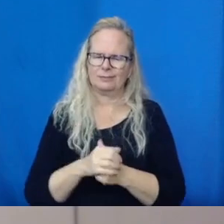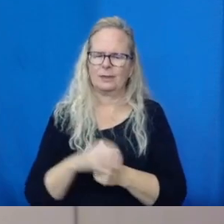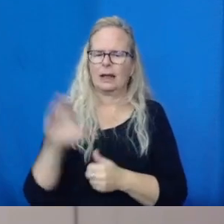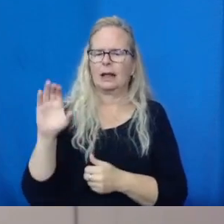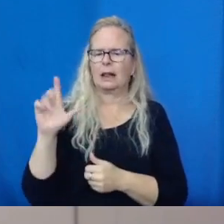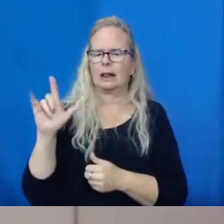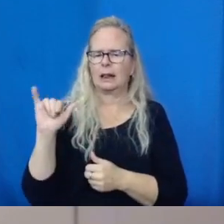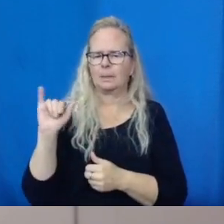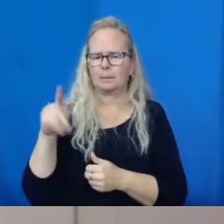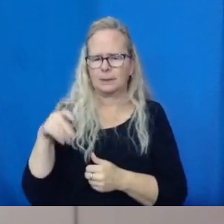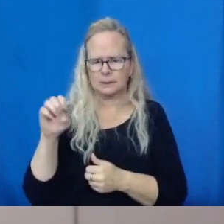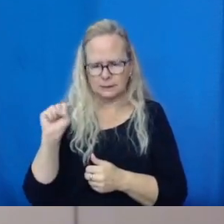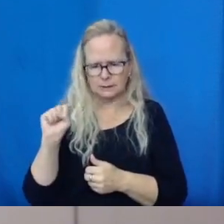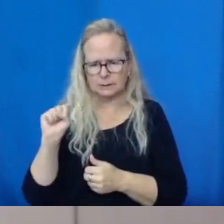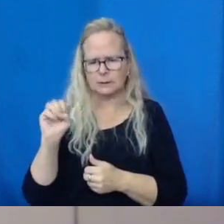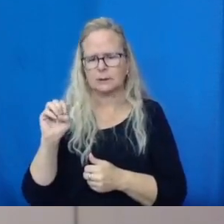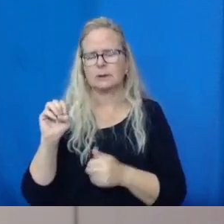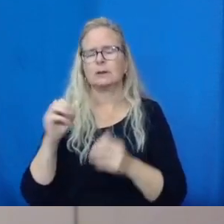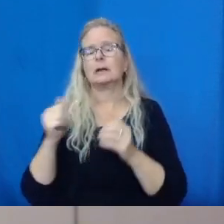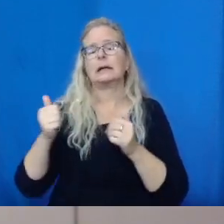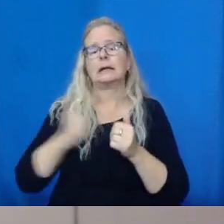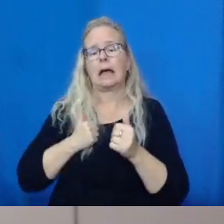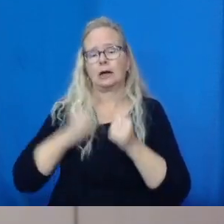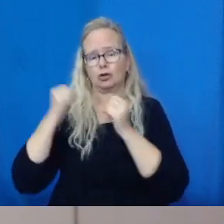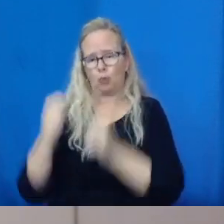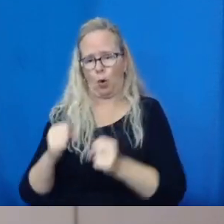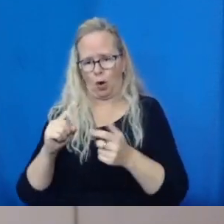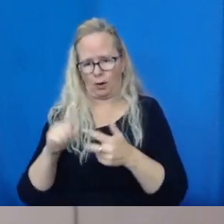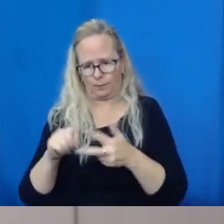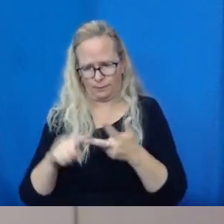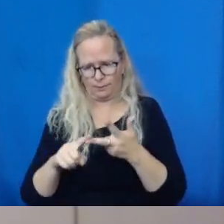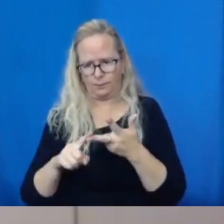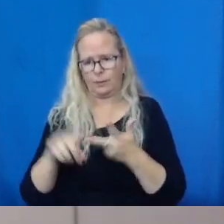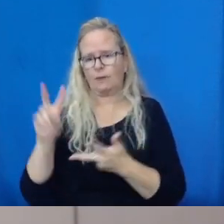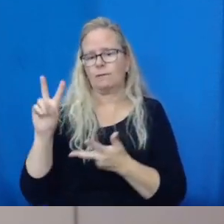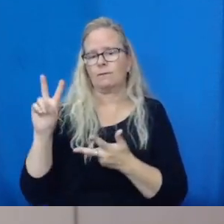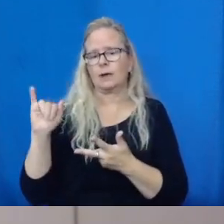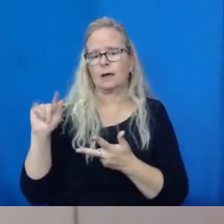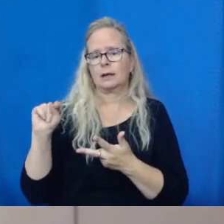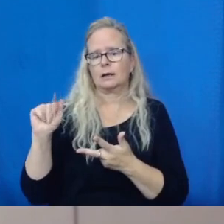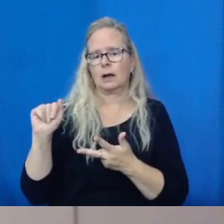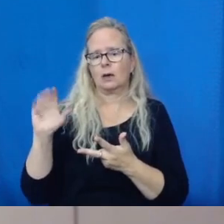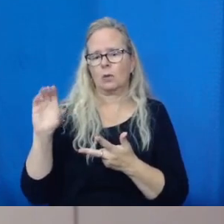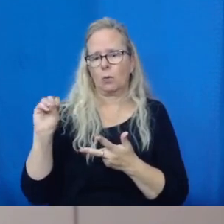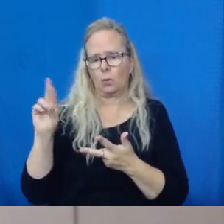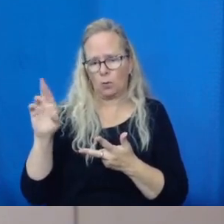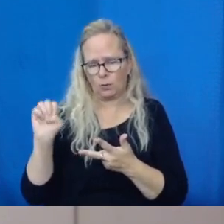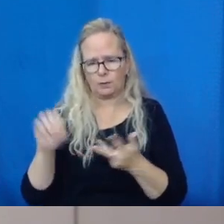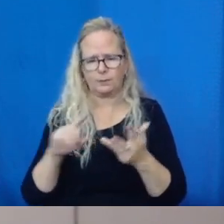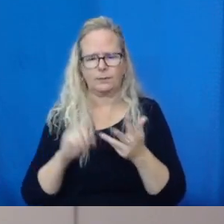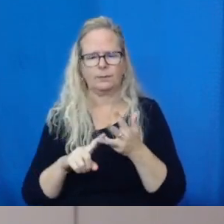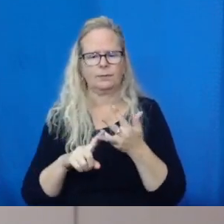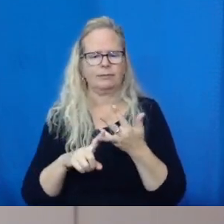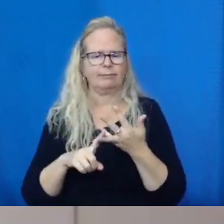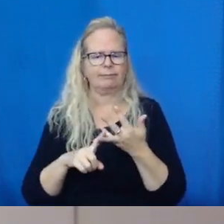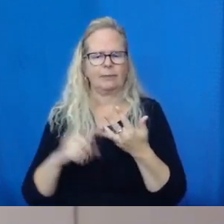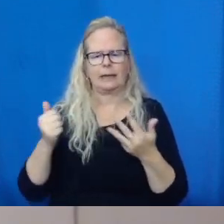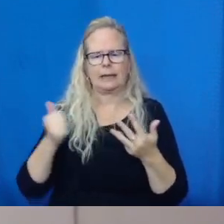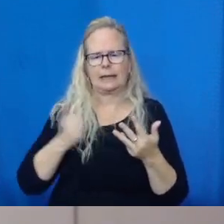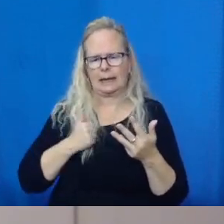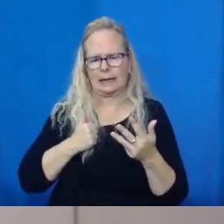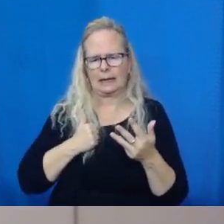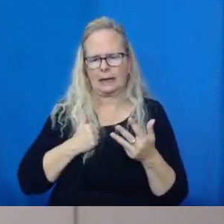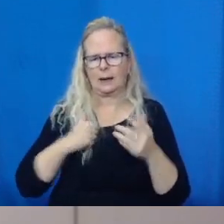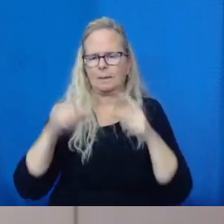I think there's Canada Mask with a Q. So there's a bunch of companies that have really